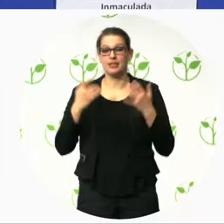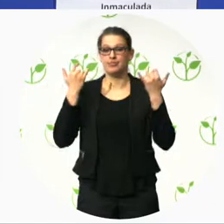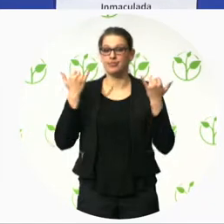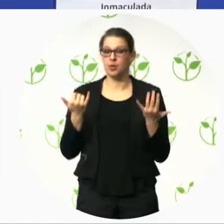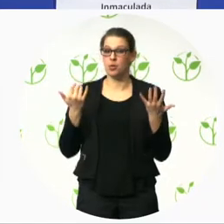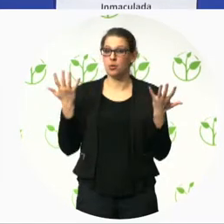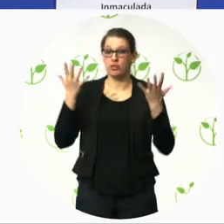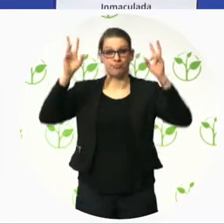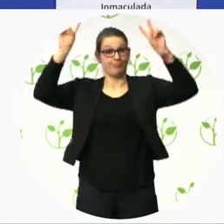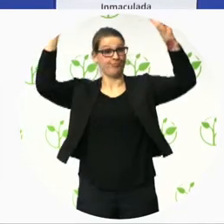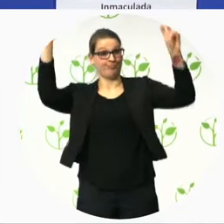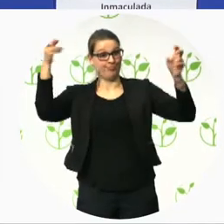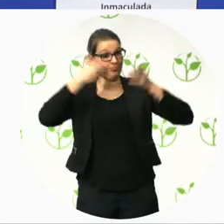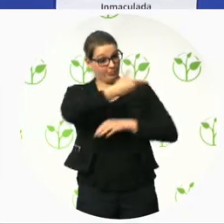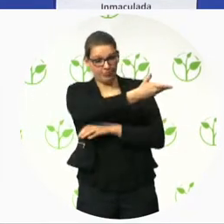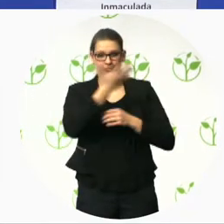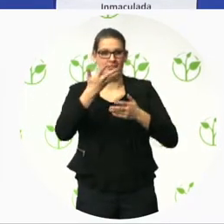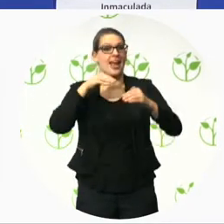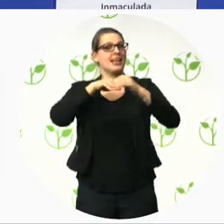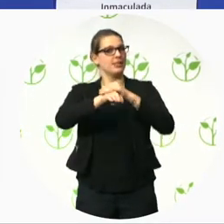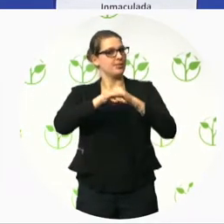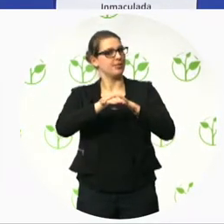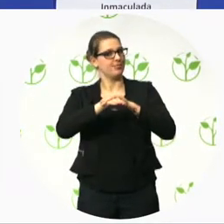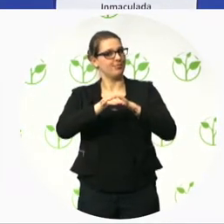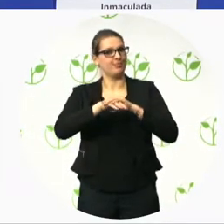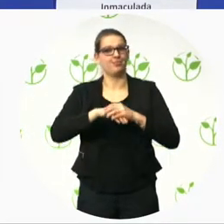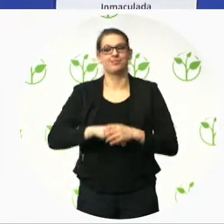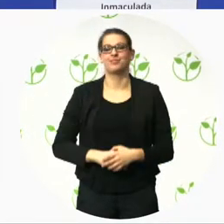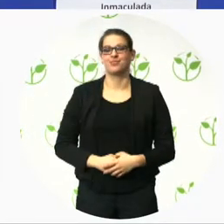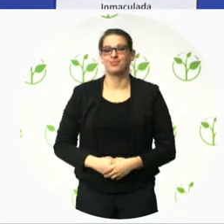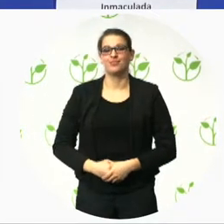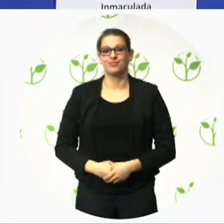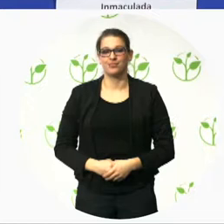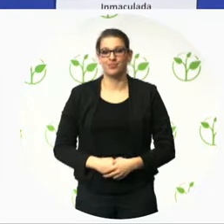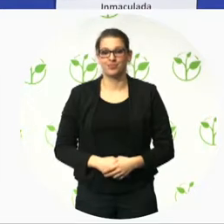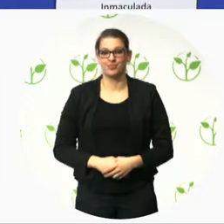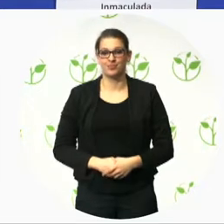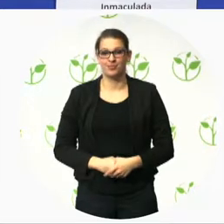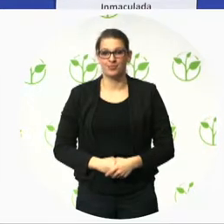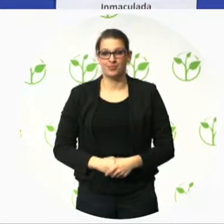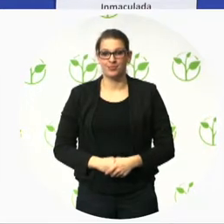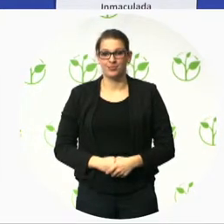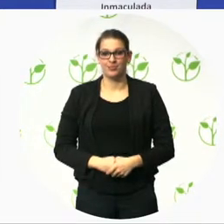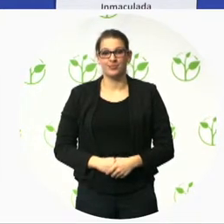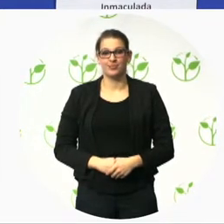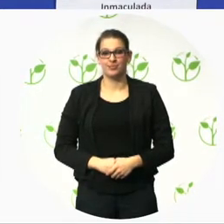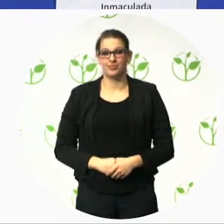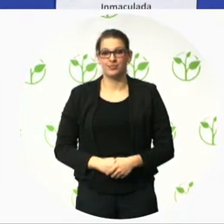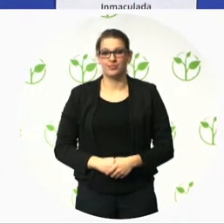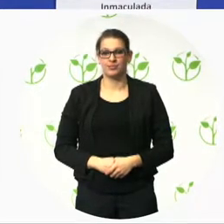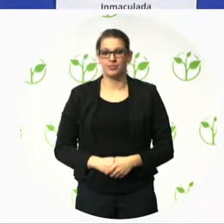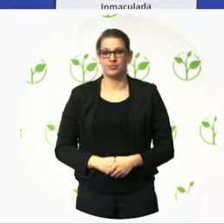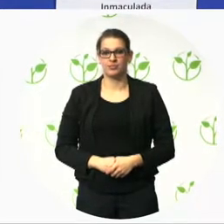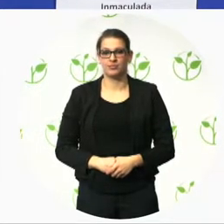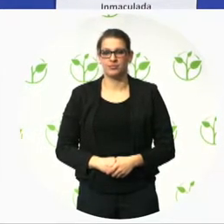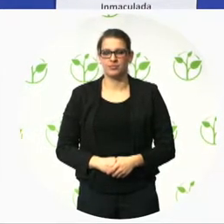is going to be is requiring a definition of what accessibility is about. And that's what